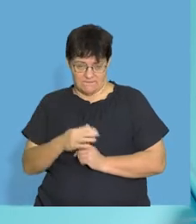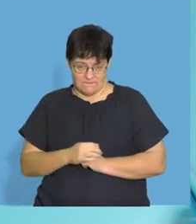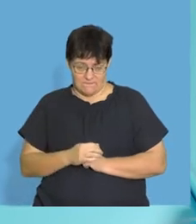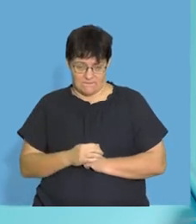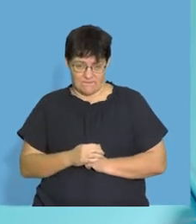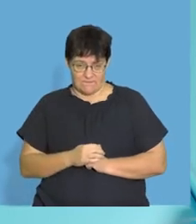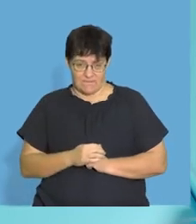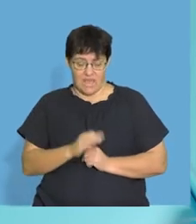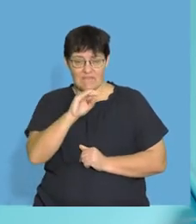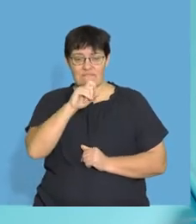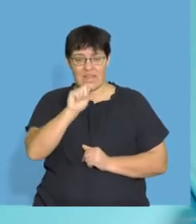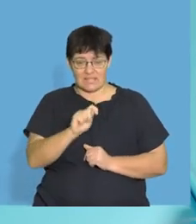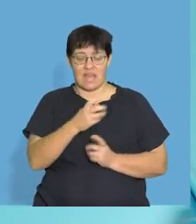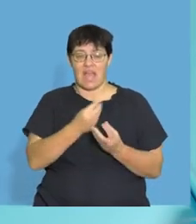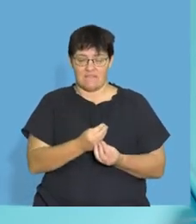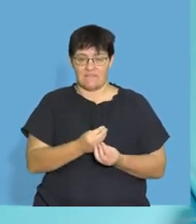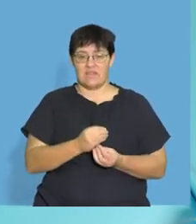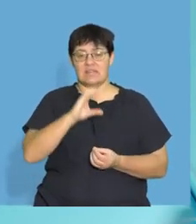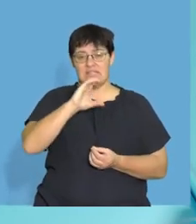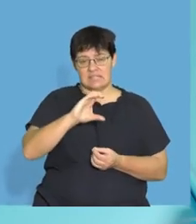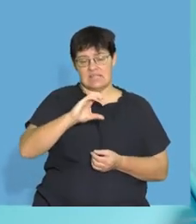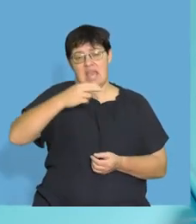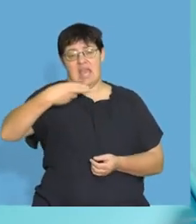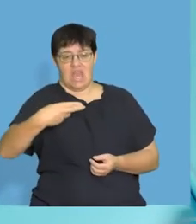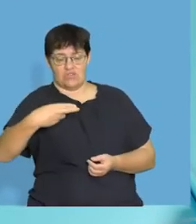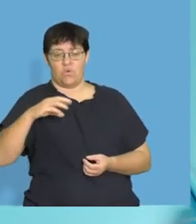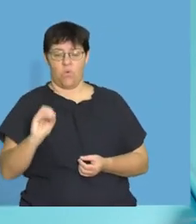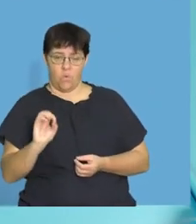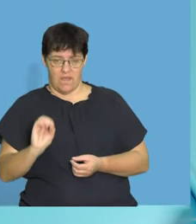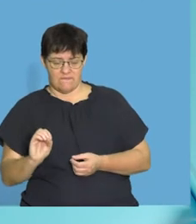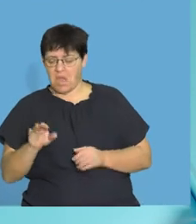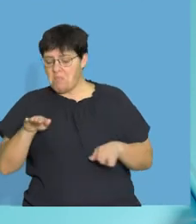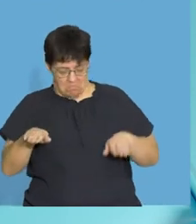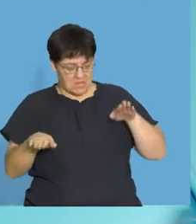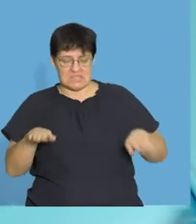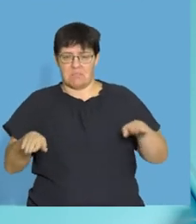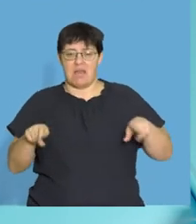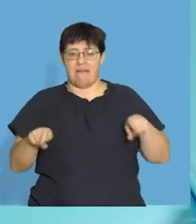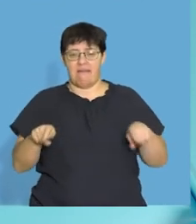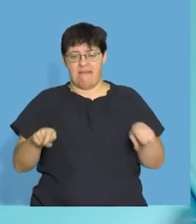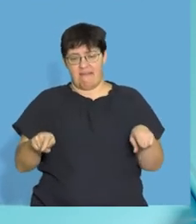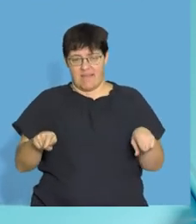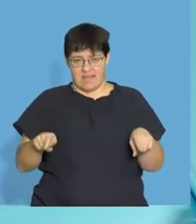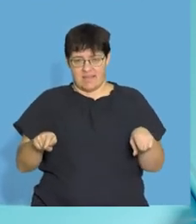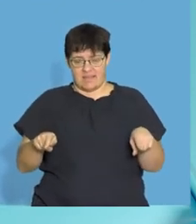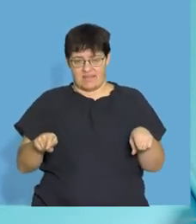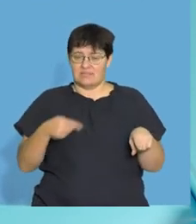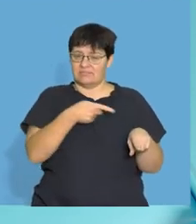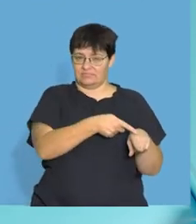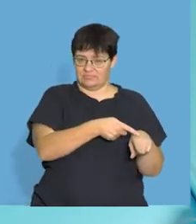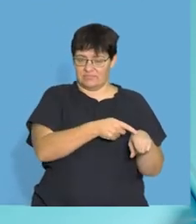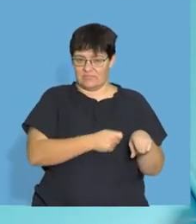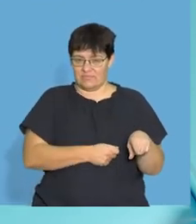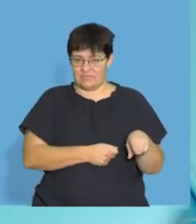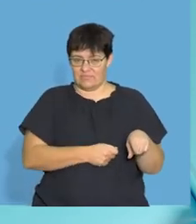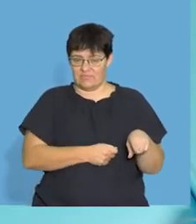have carbon, hydrogen, and oxygen. So they very, have very similar, right, elements to that